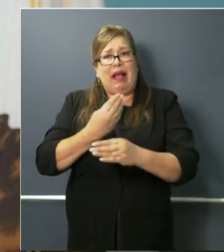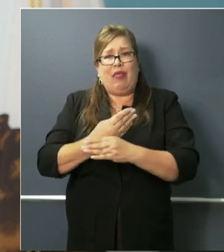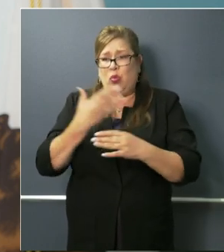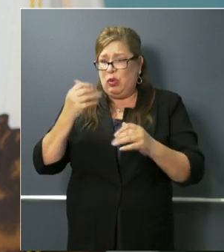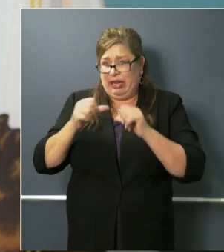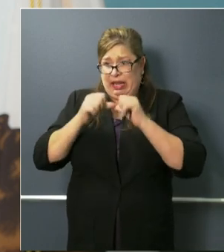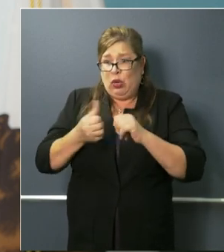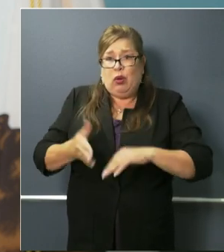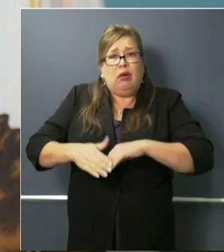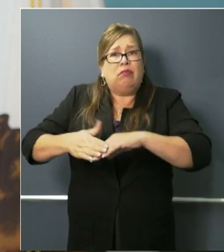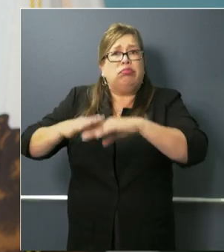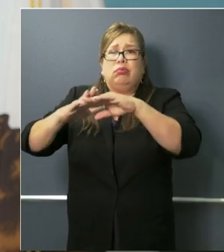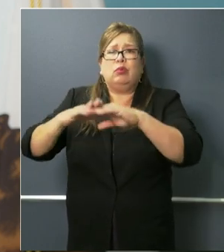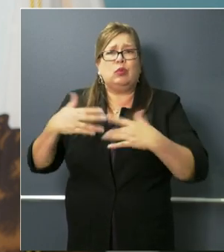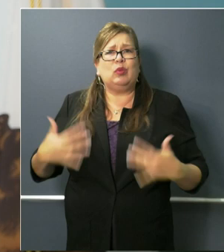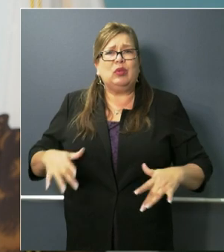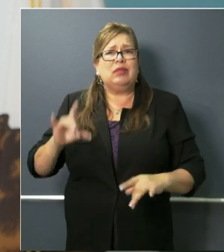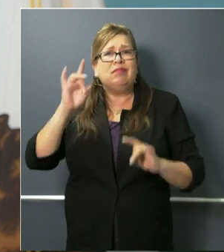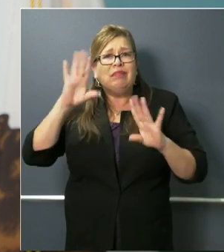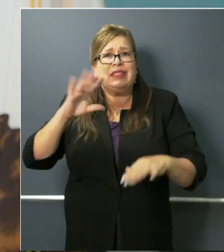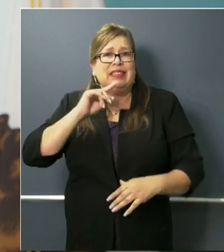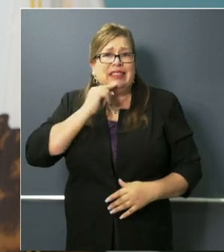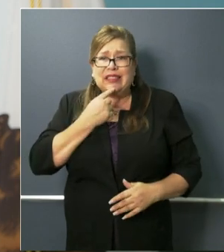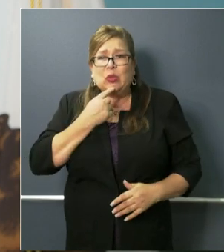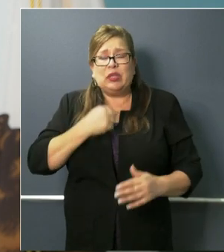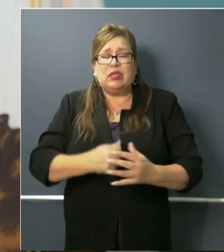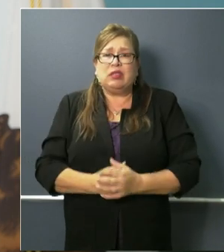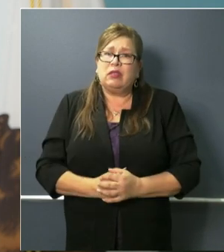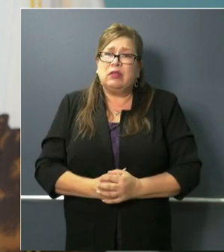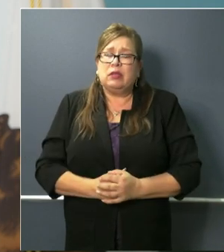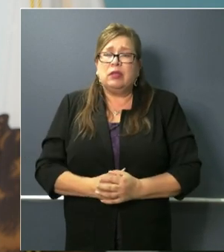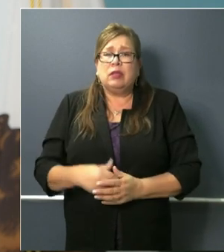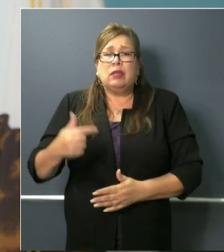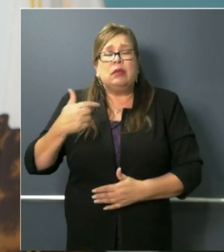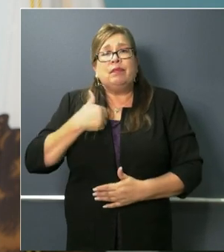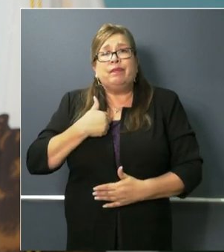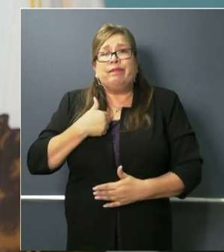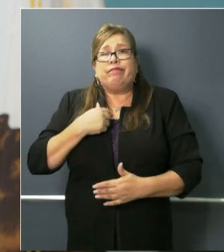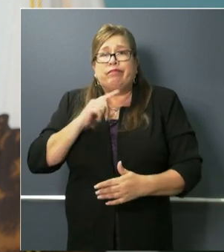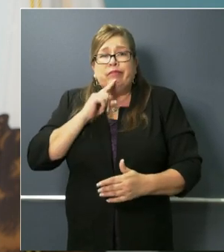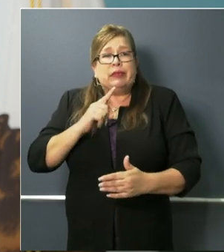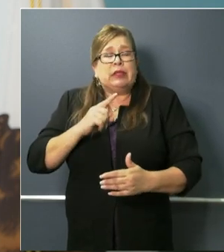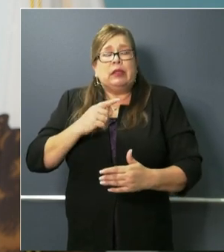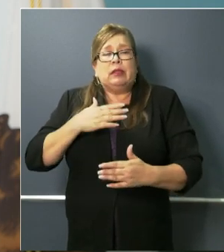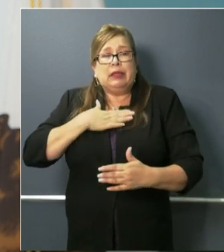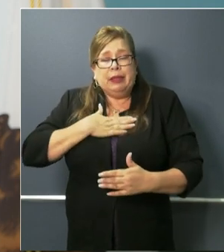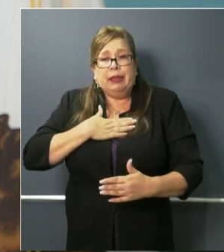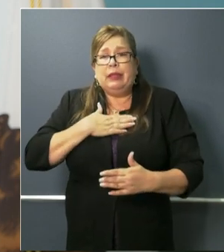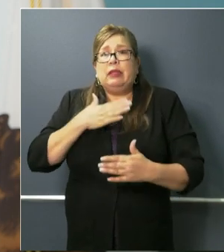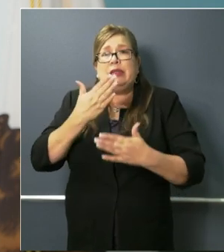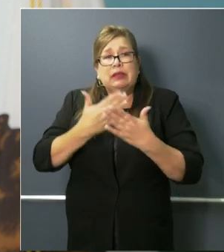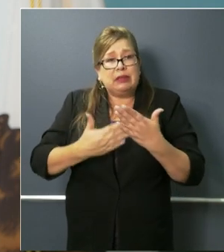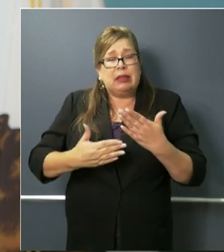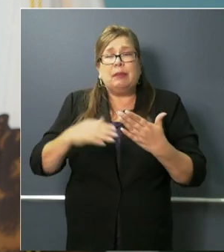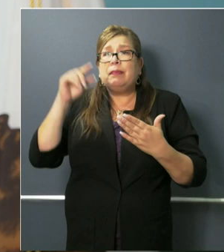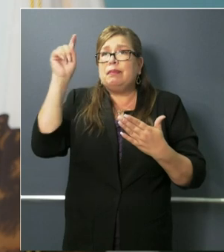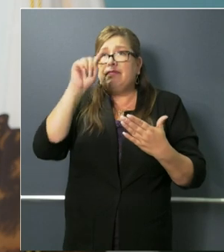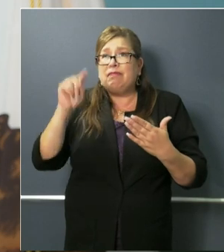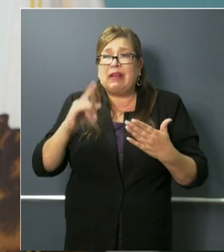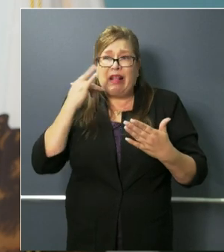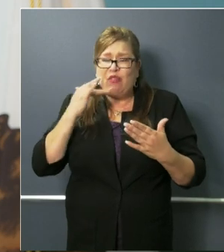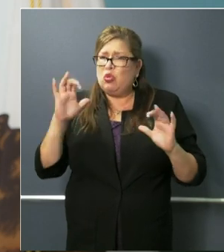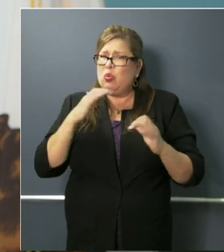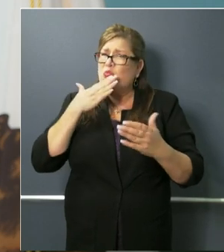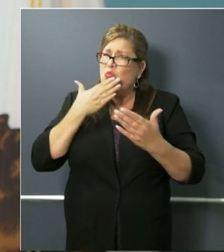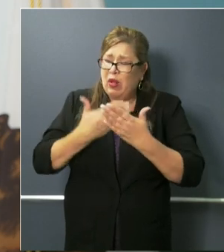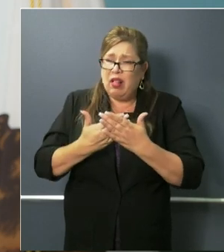This is real and I appreciate a lot of attention that California uh is doing well in some areas but there are other